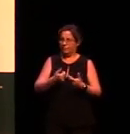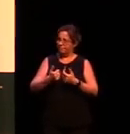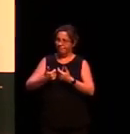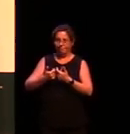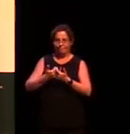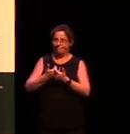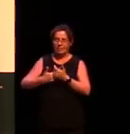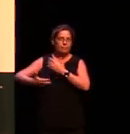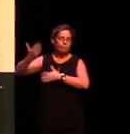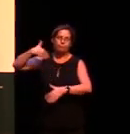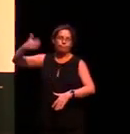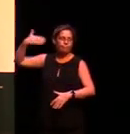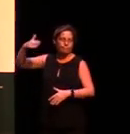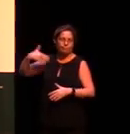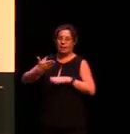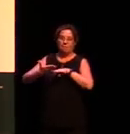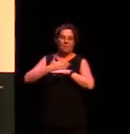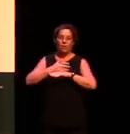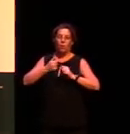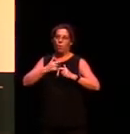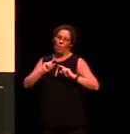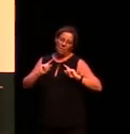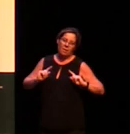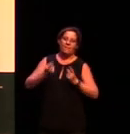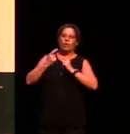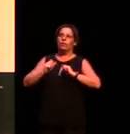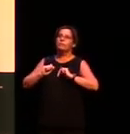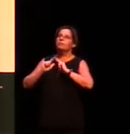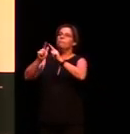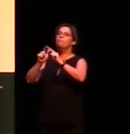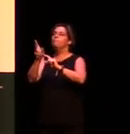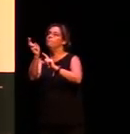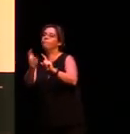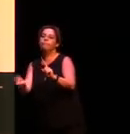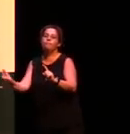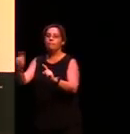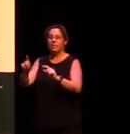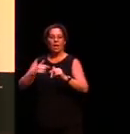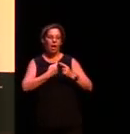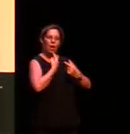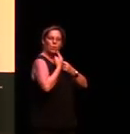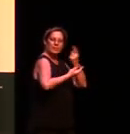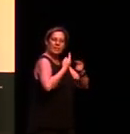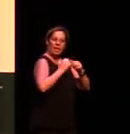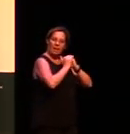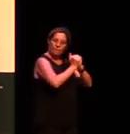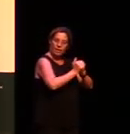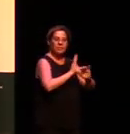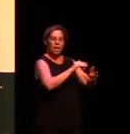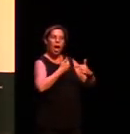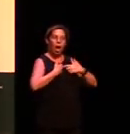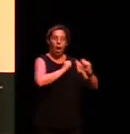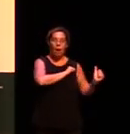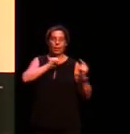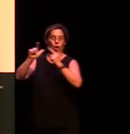I set off on one of my early field trips when I was talking to a friend and explained that I was about to go off and work on a language